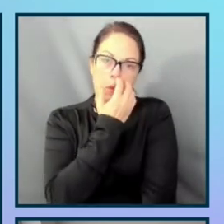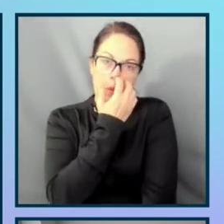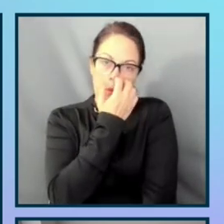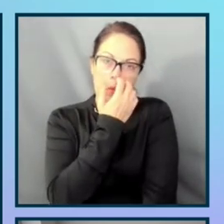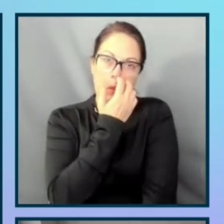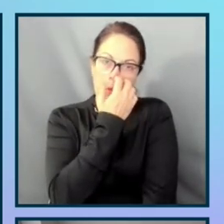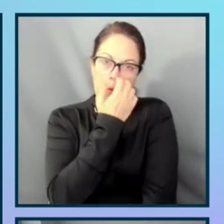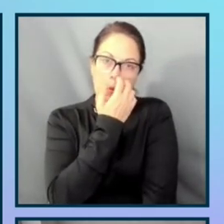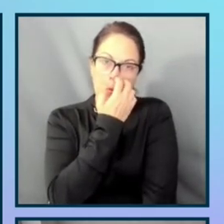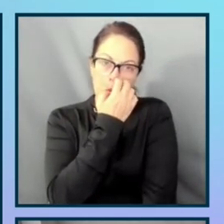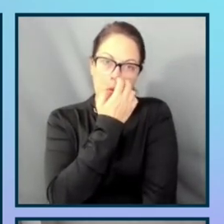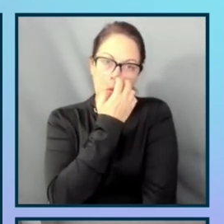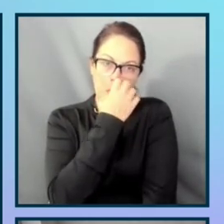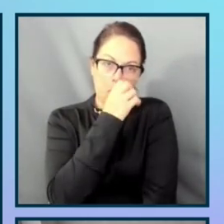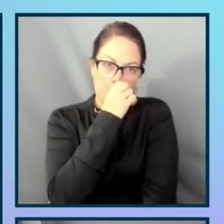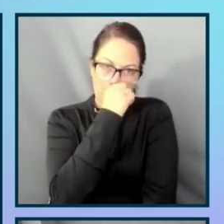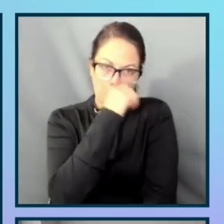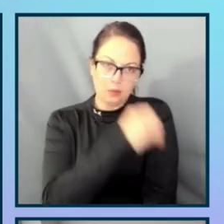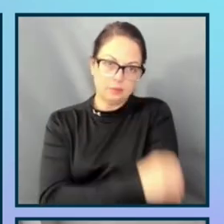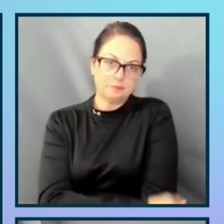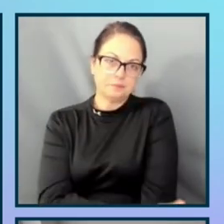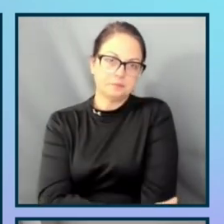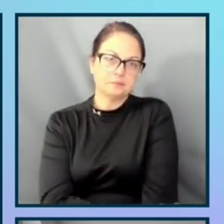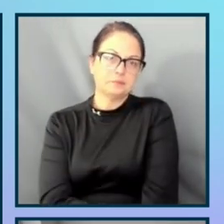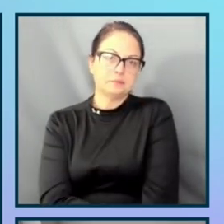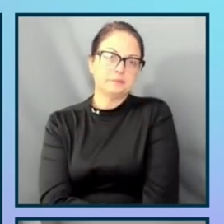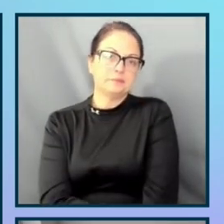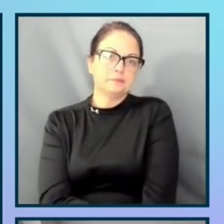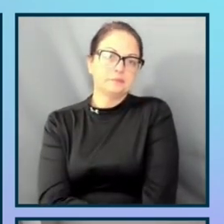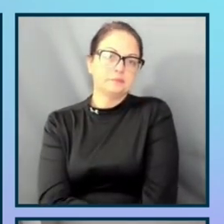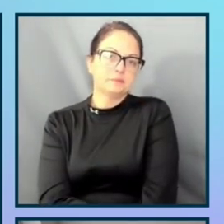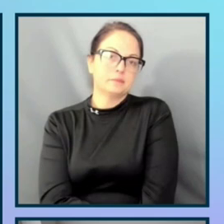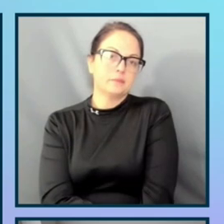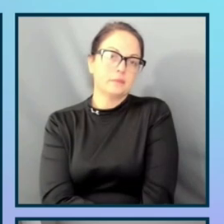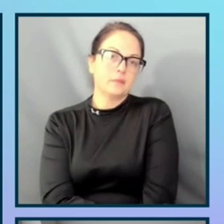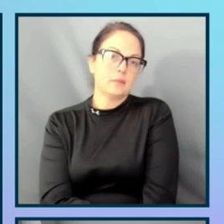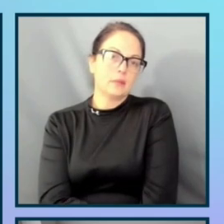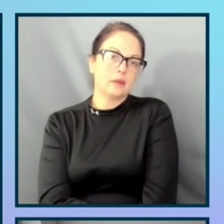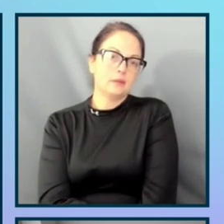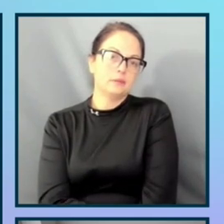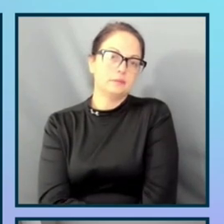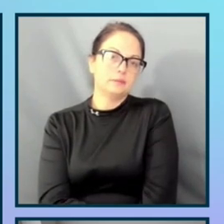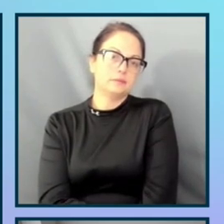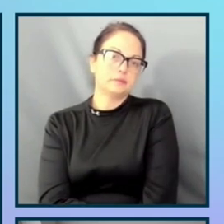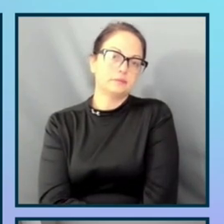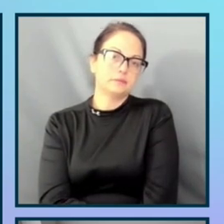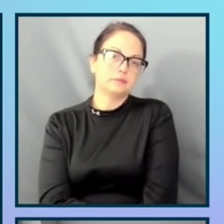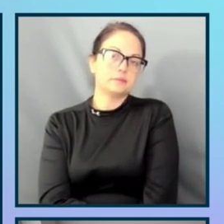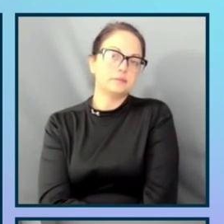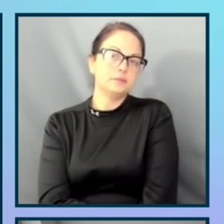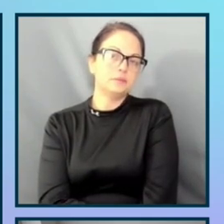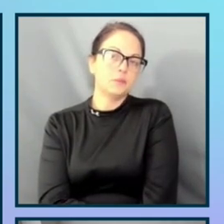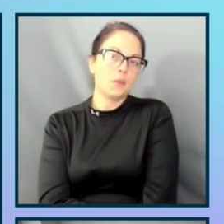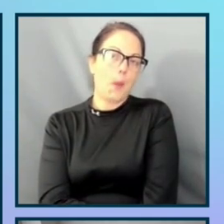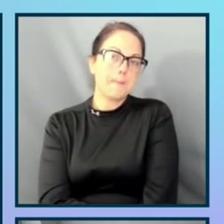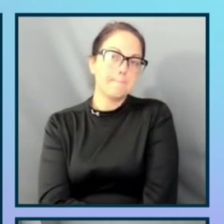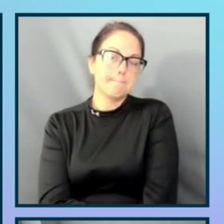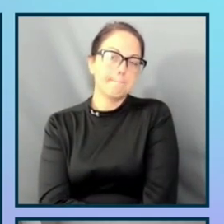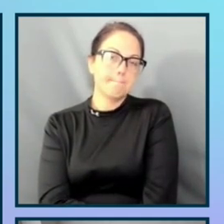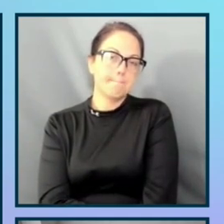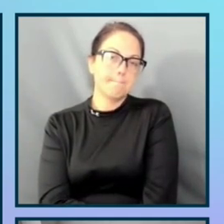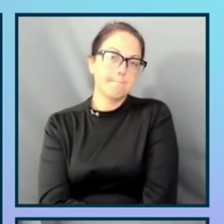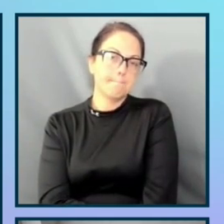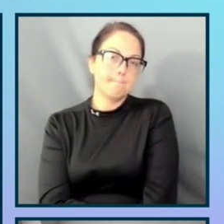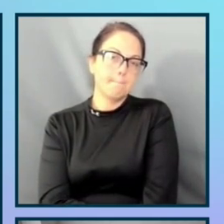and make the registration process accessible and help make major improvements to reduce friction at state events.